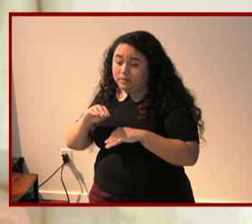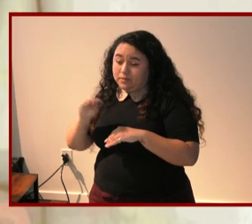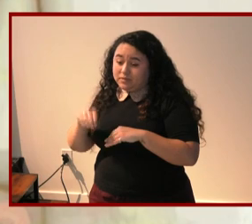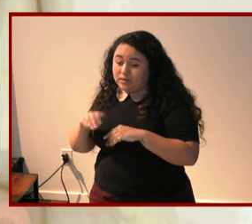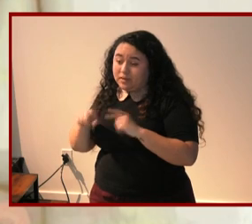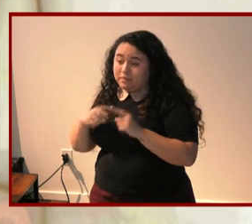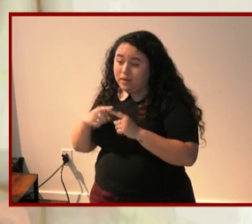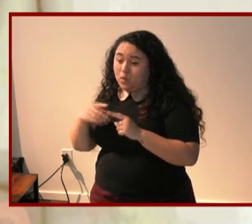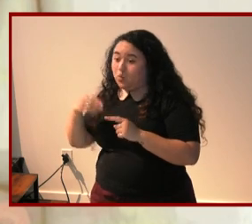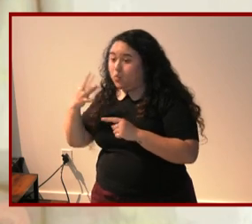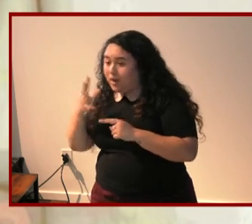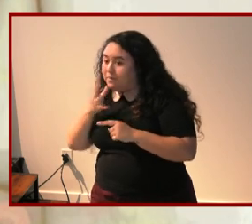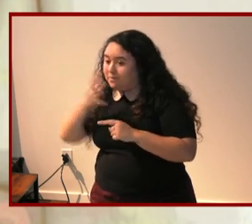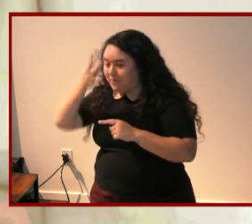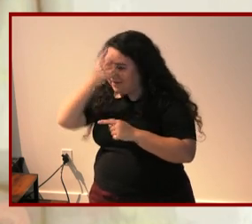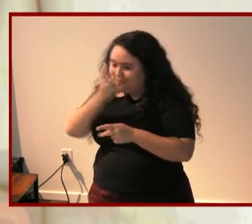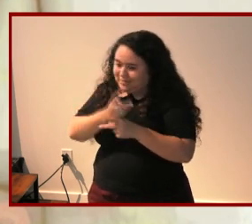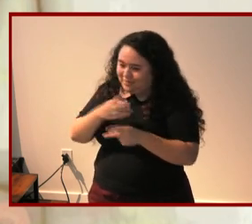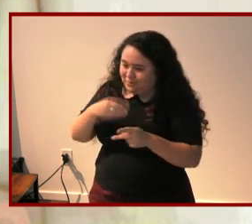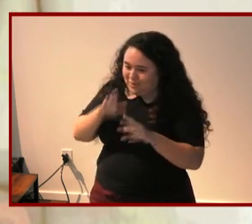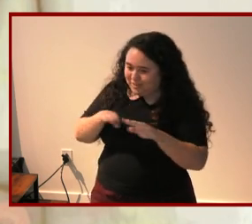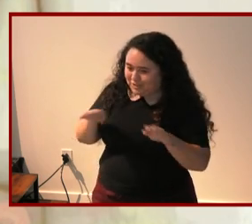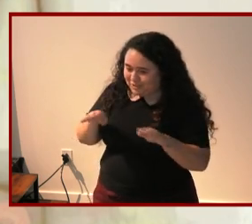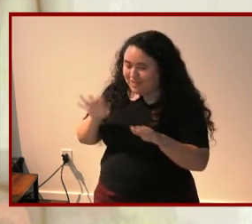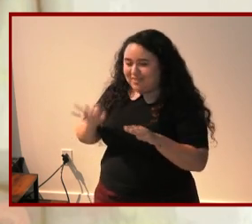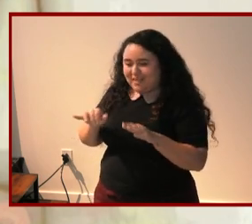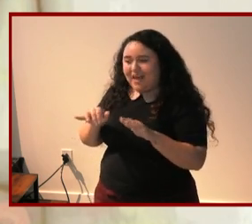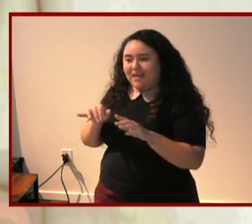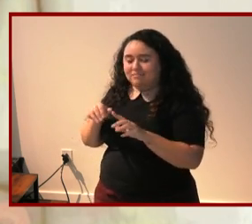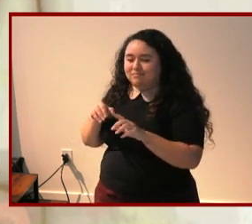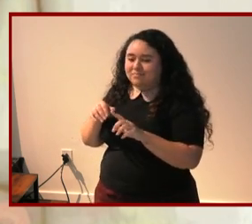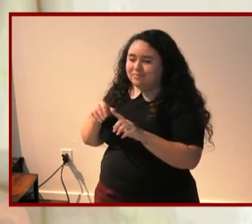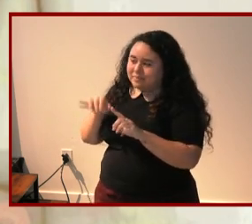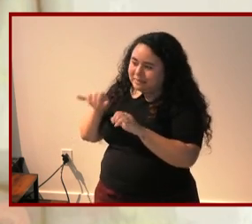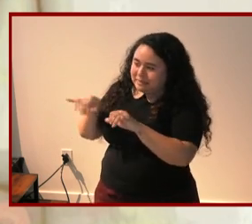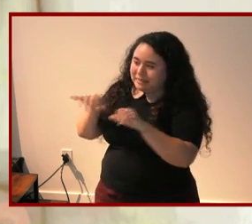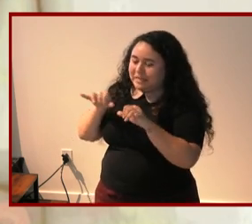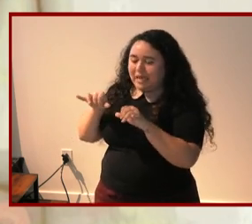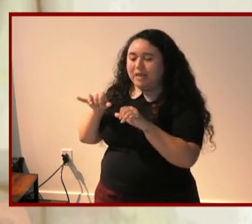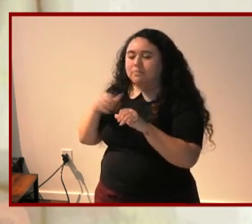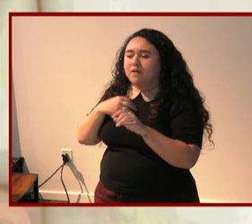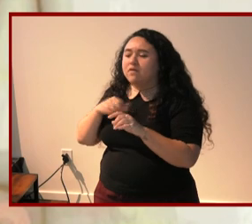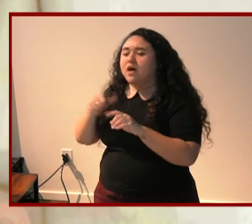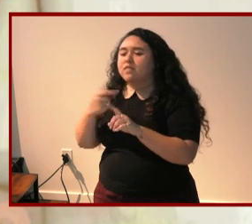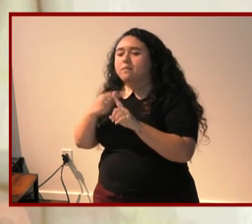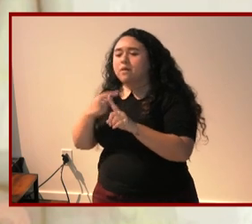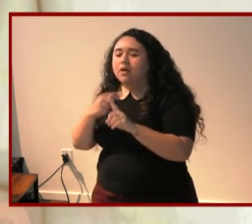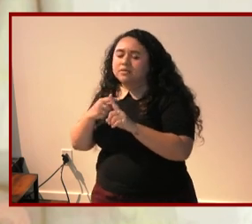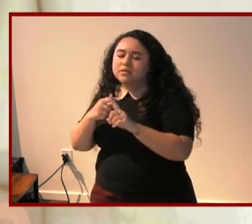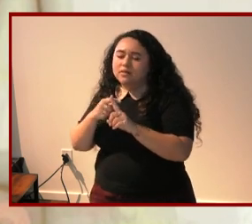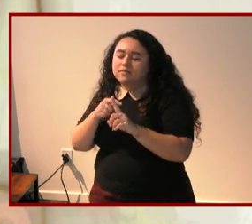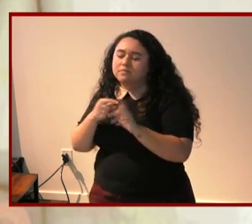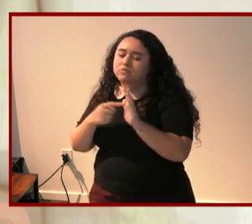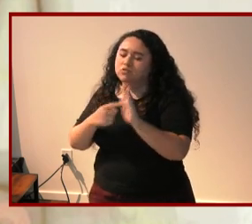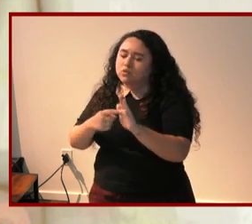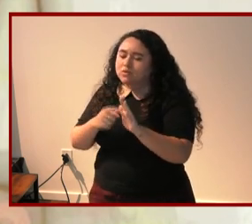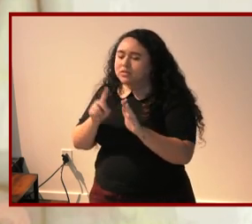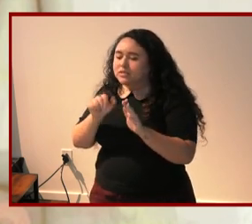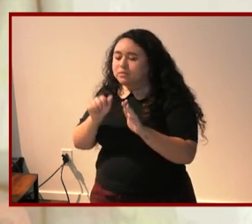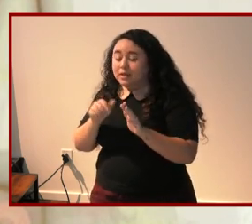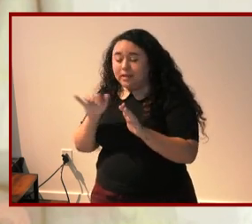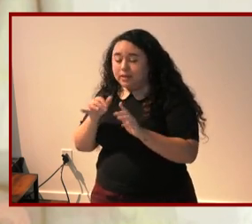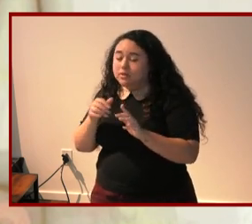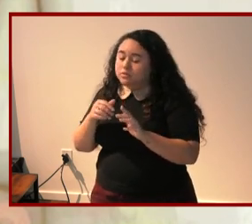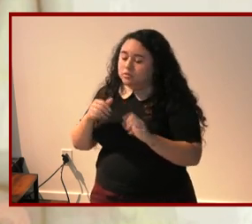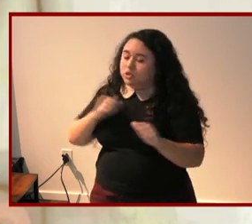raising white children this trend is replicated in other positive portrayals of disability for example that shows special